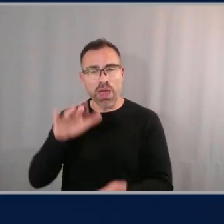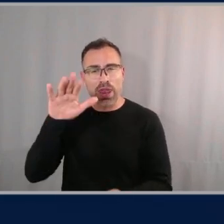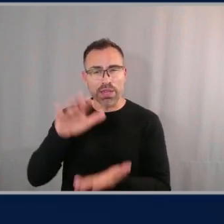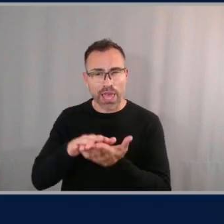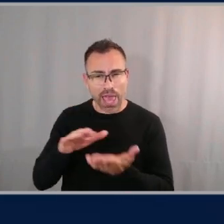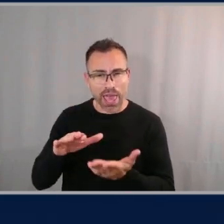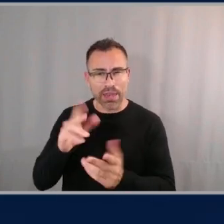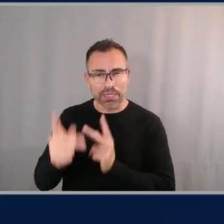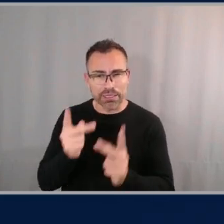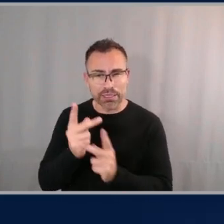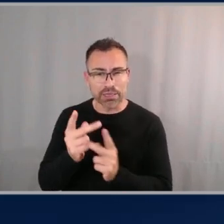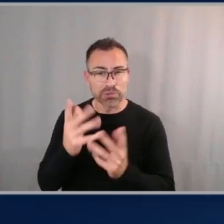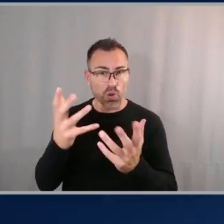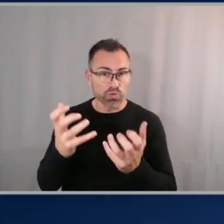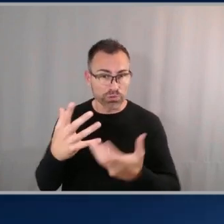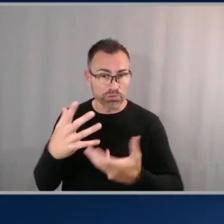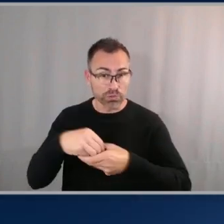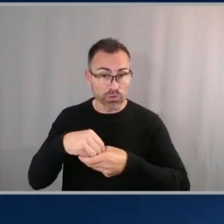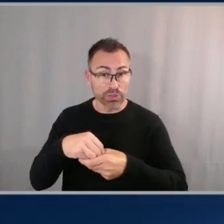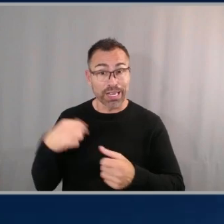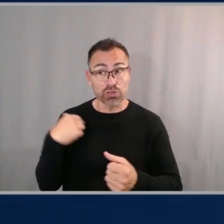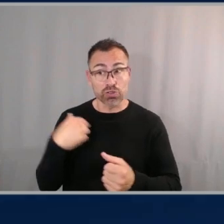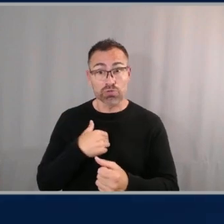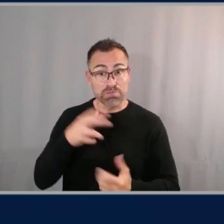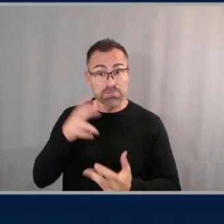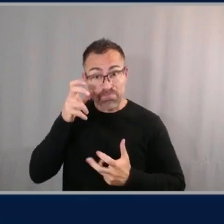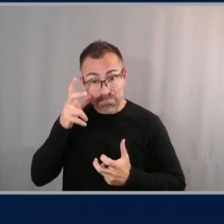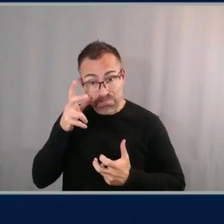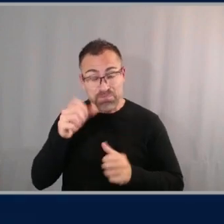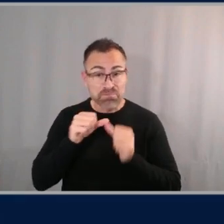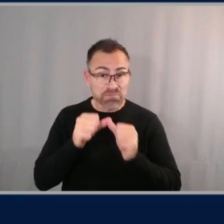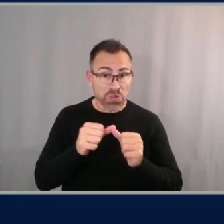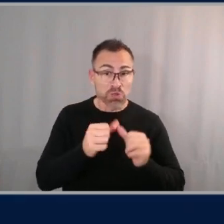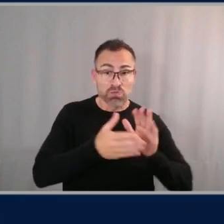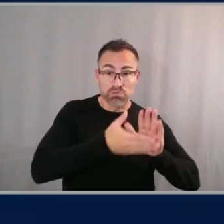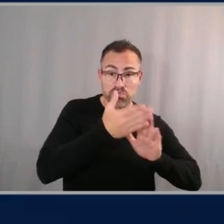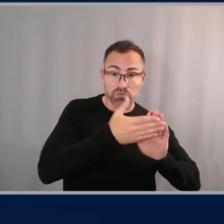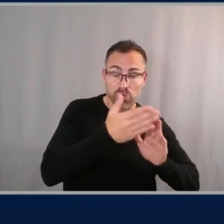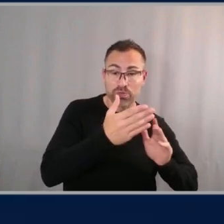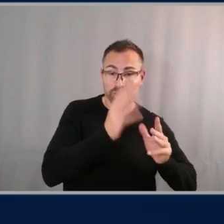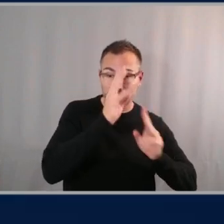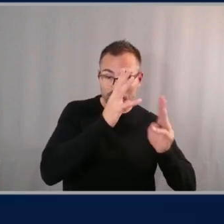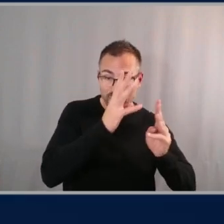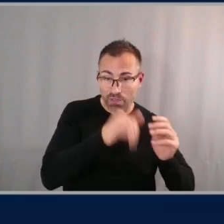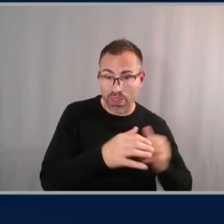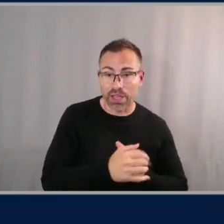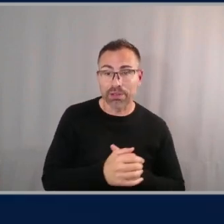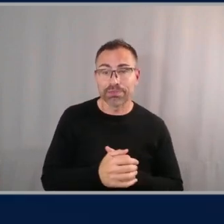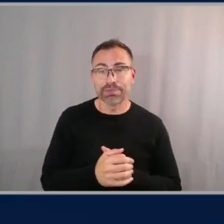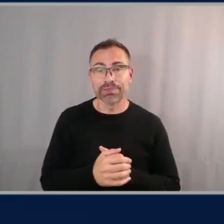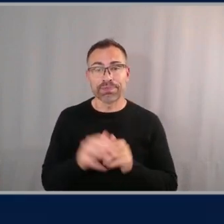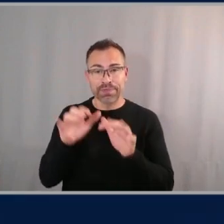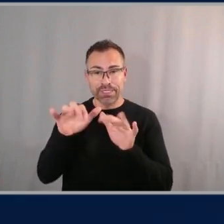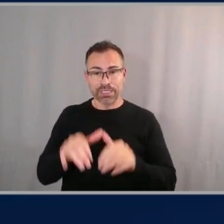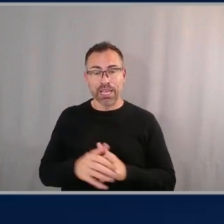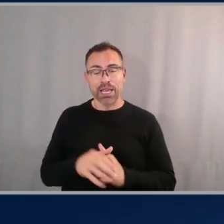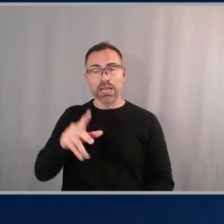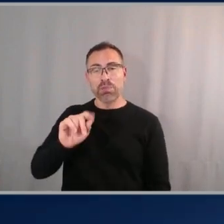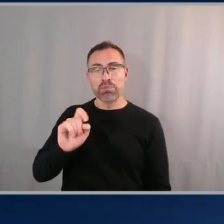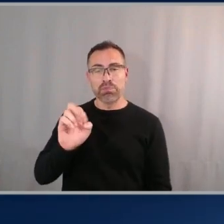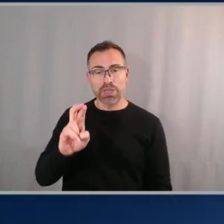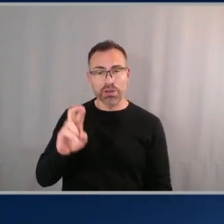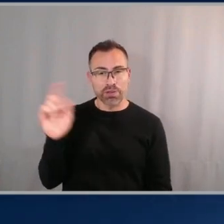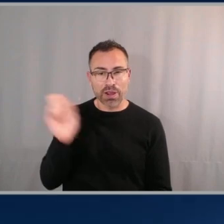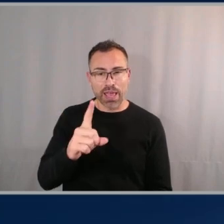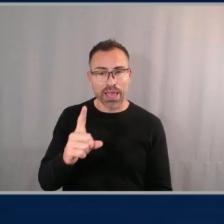see and we continue to work on that feedback awesome all right we have a question from chat peter ju asked is there a way to define